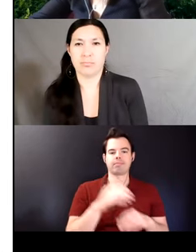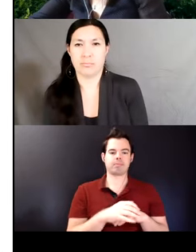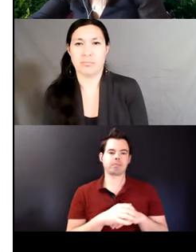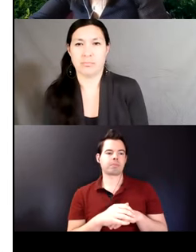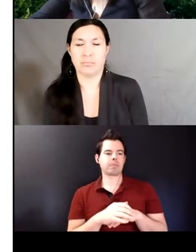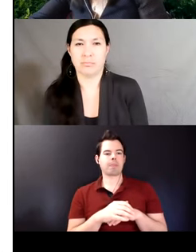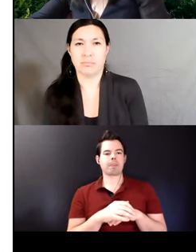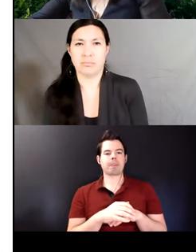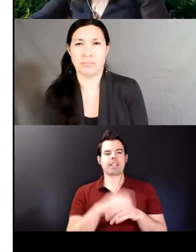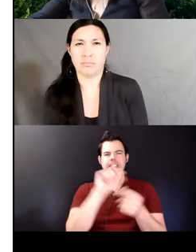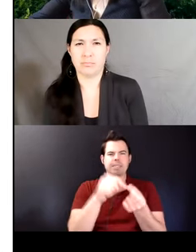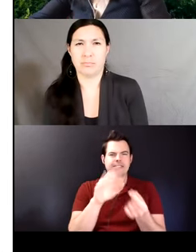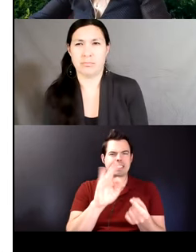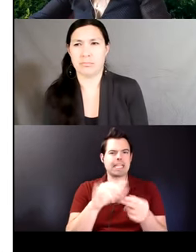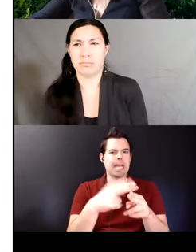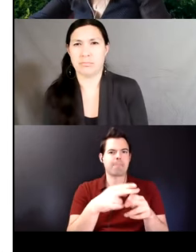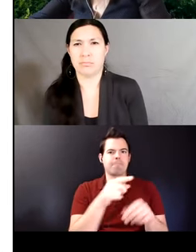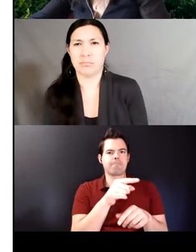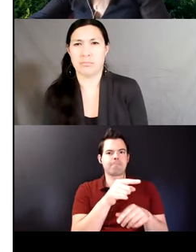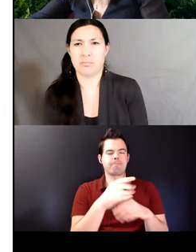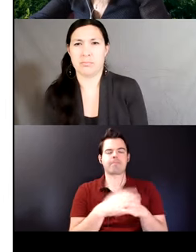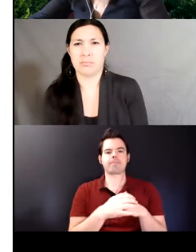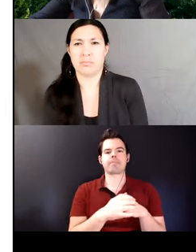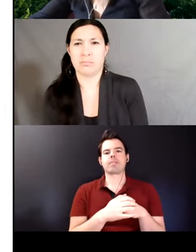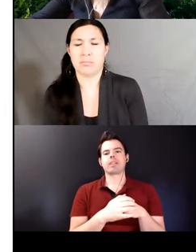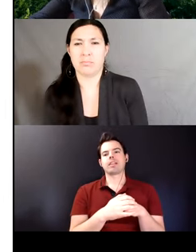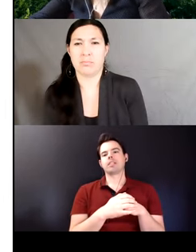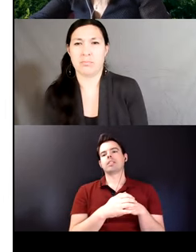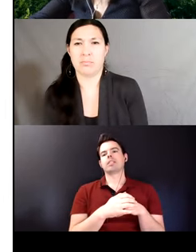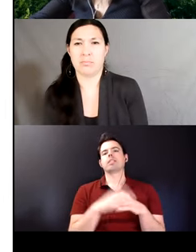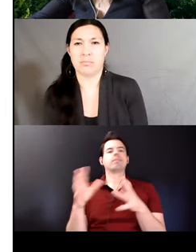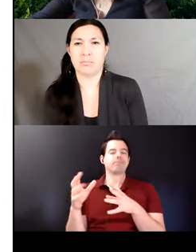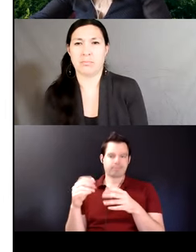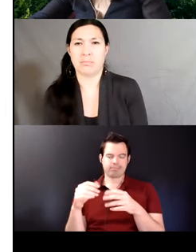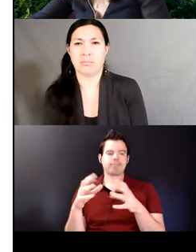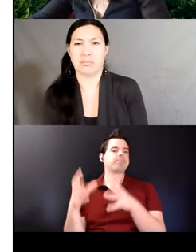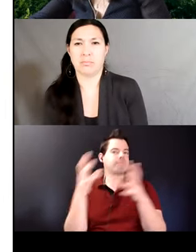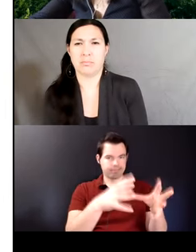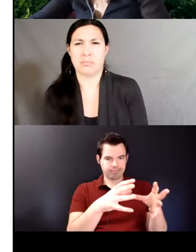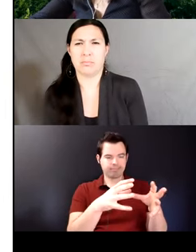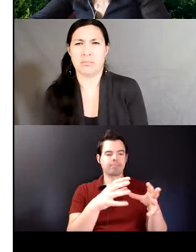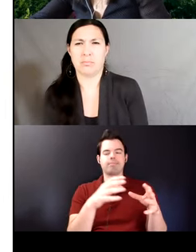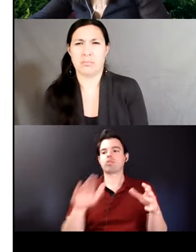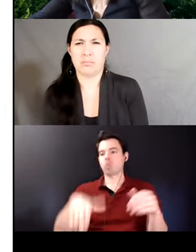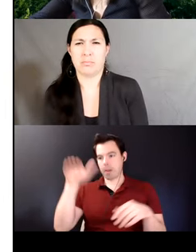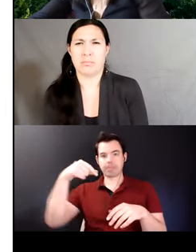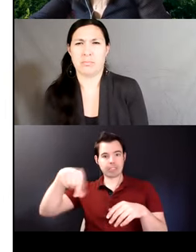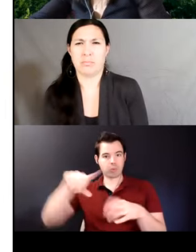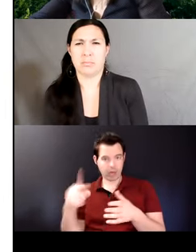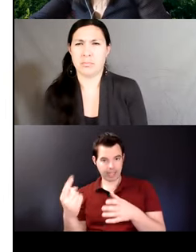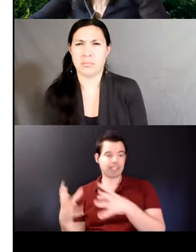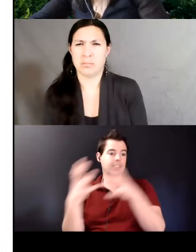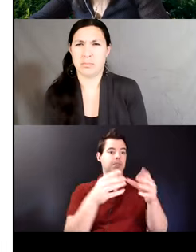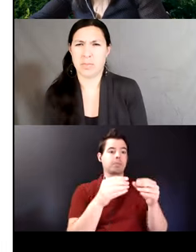rural bilinguals spoke Quechua before school they learned Spanish at school they moved to the city of Cochabamba and